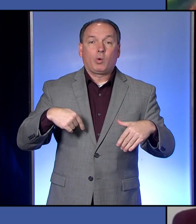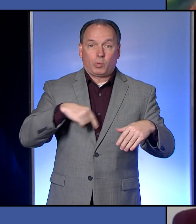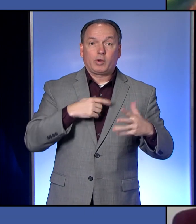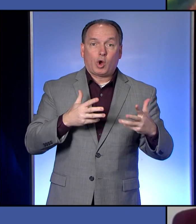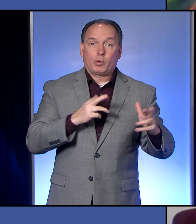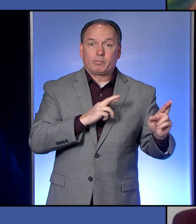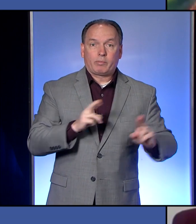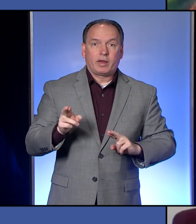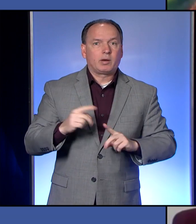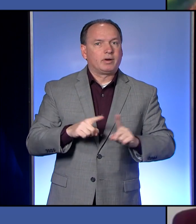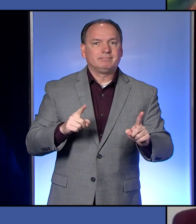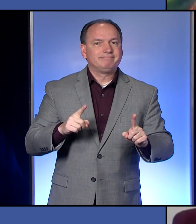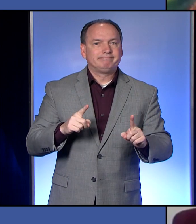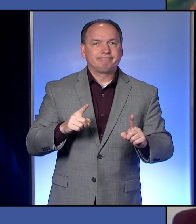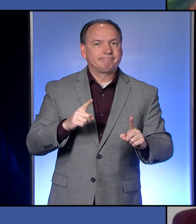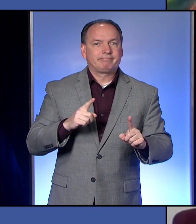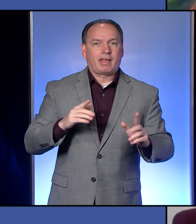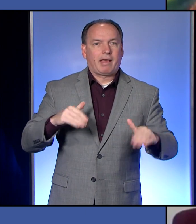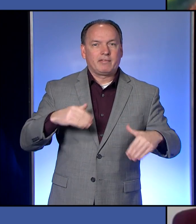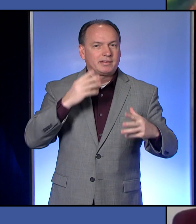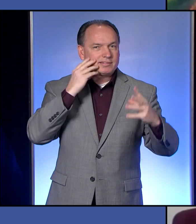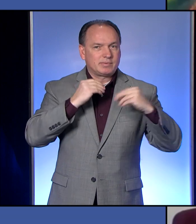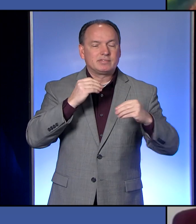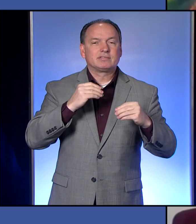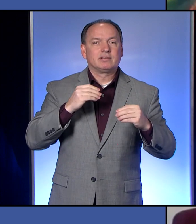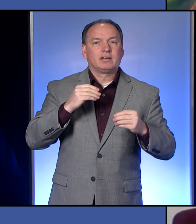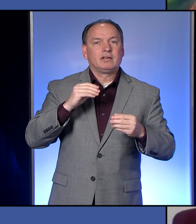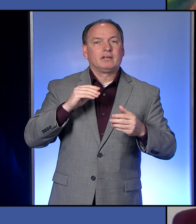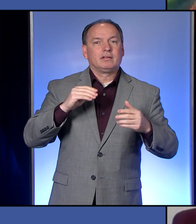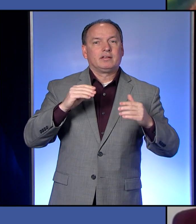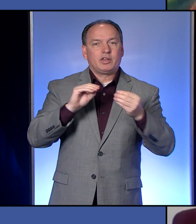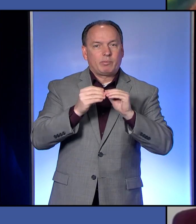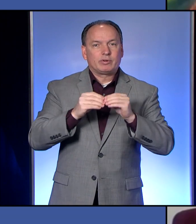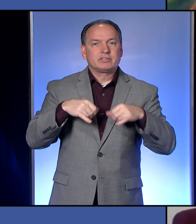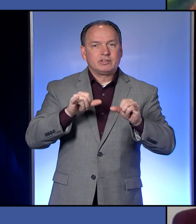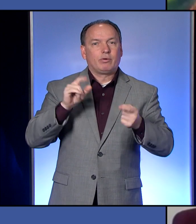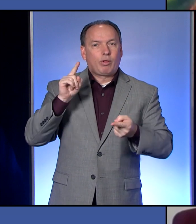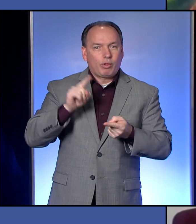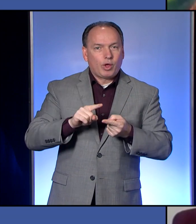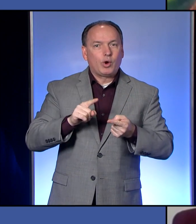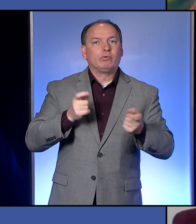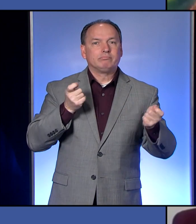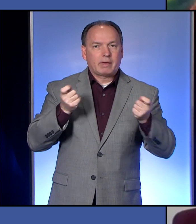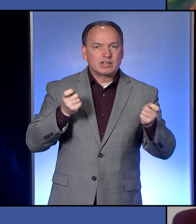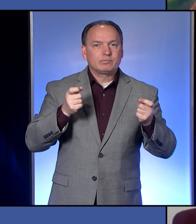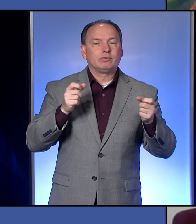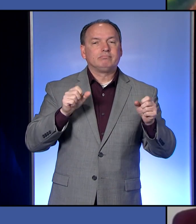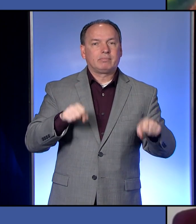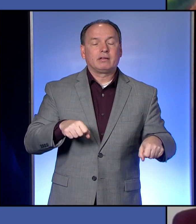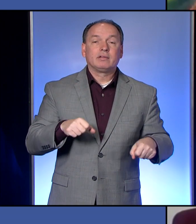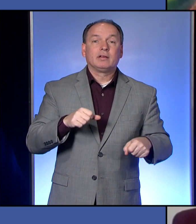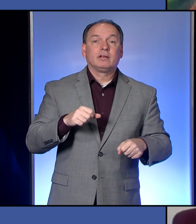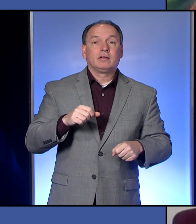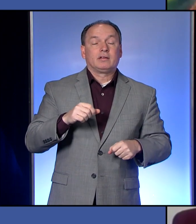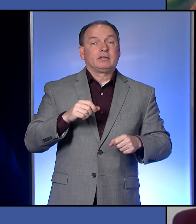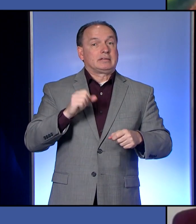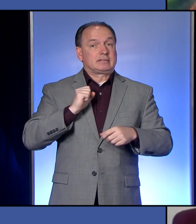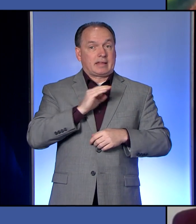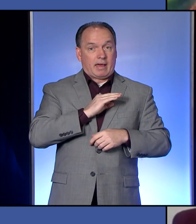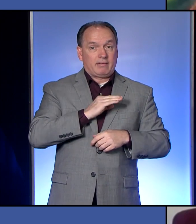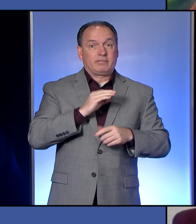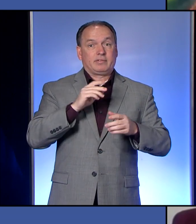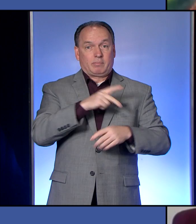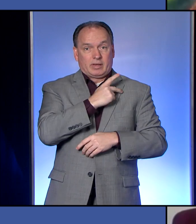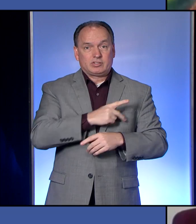and the level we're seeing remains at a low, consistent, and manageable amount. Staff and patients continue to be screened, patients are